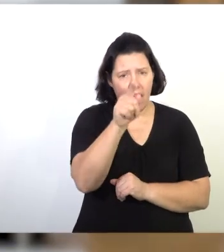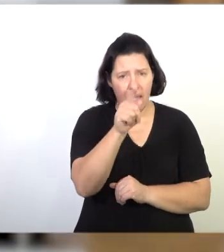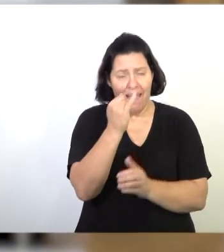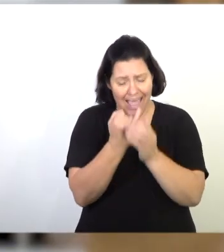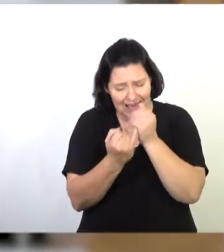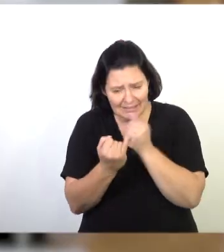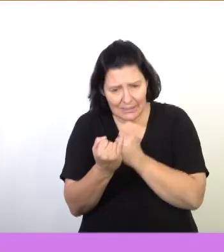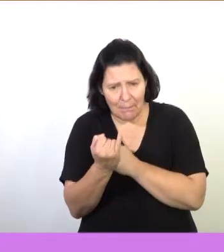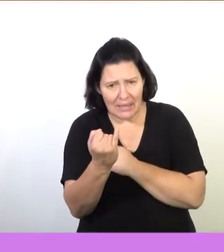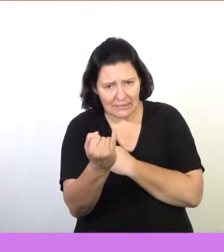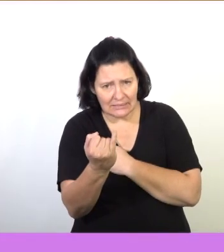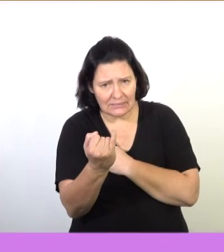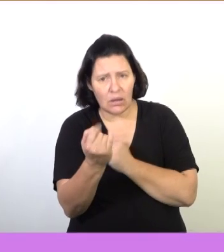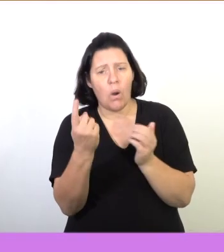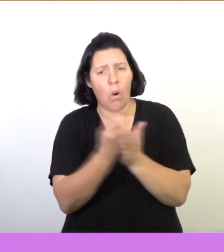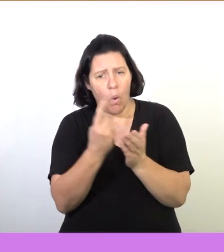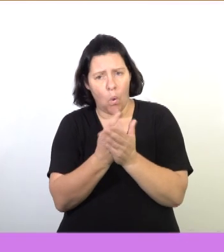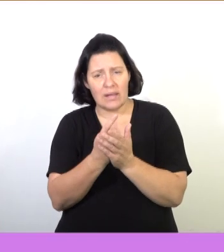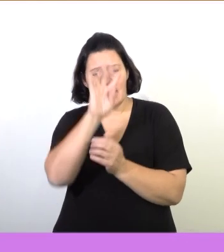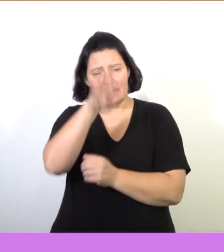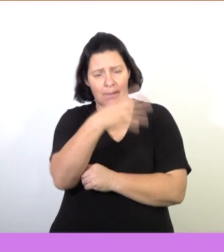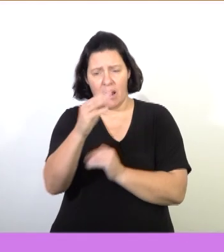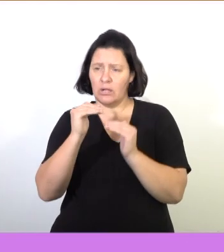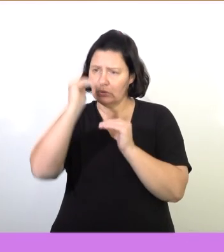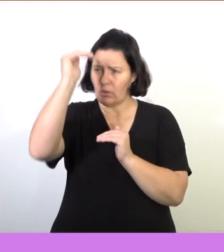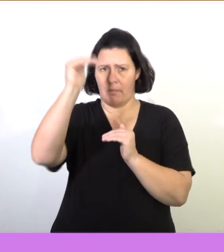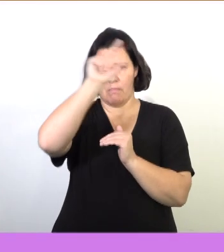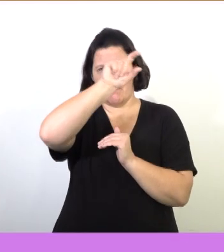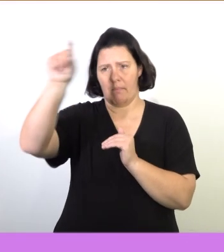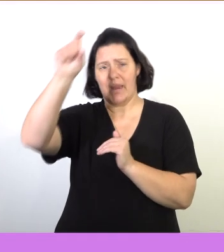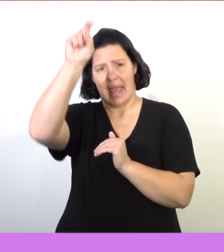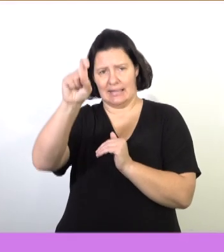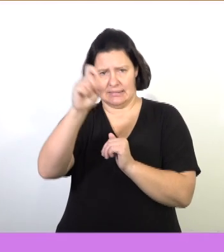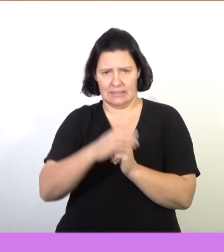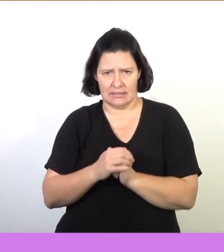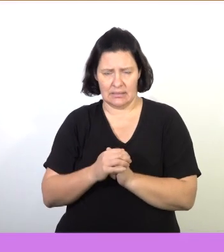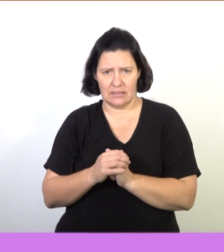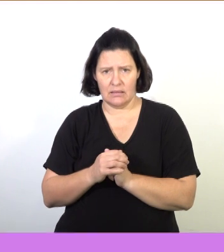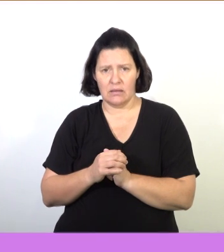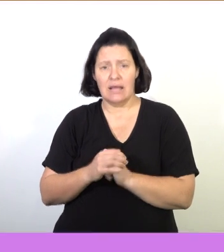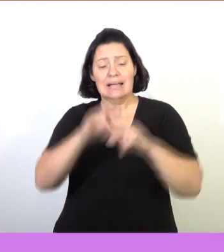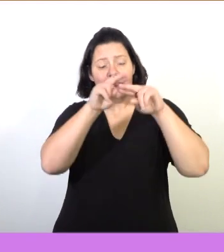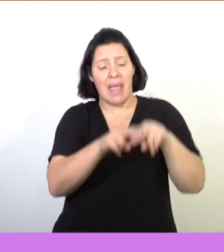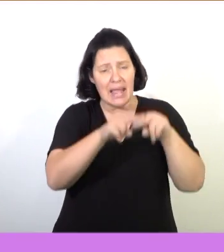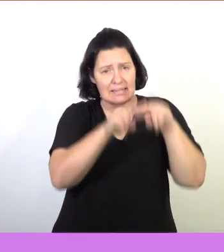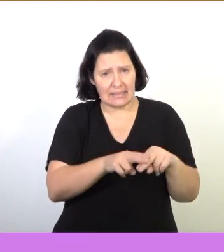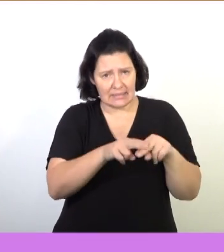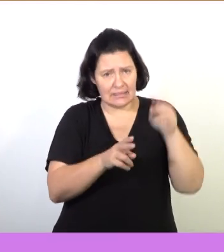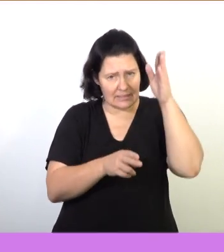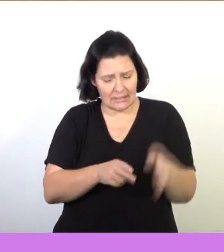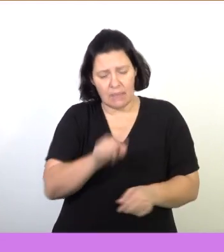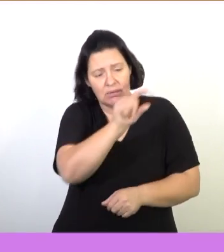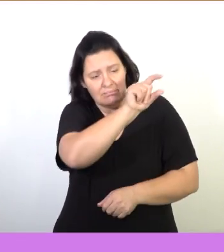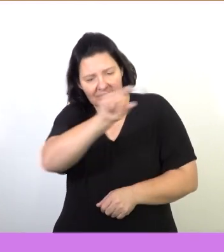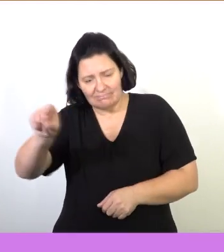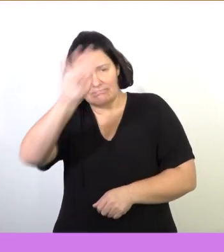your independent variable will always be the top part of your table, which is the x-axis. And your dependent variable will